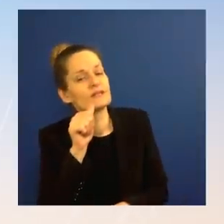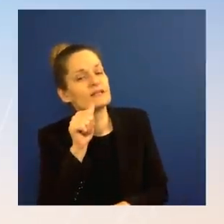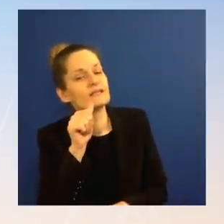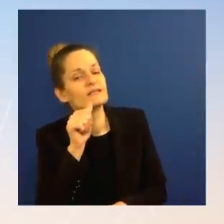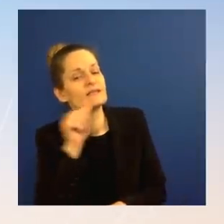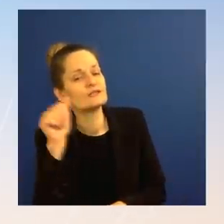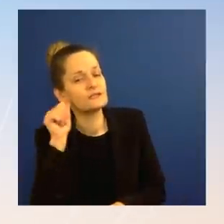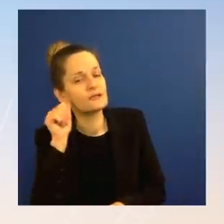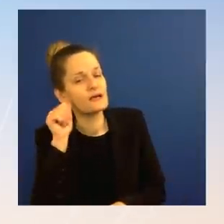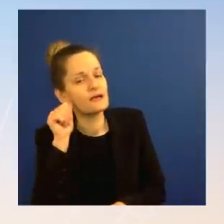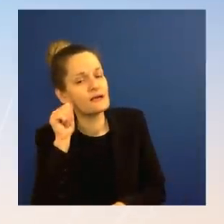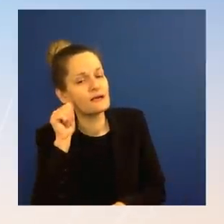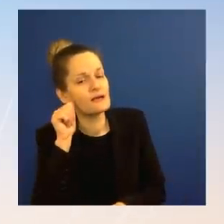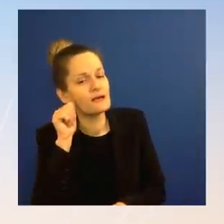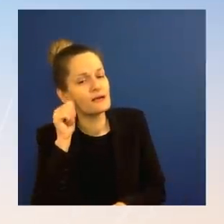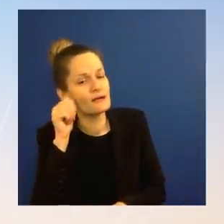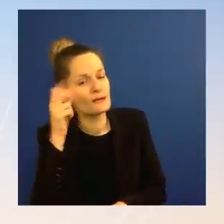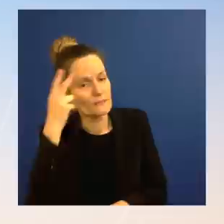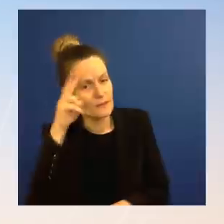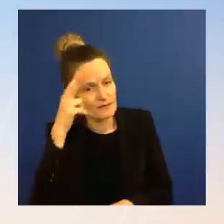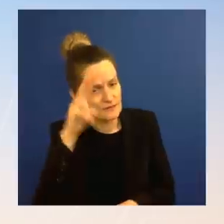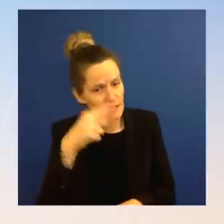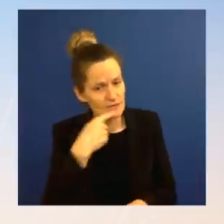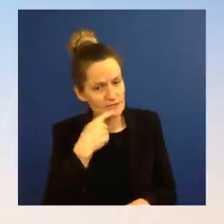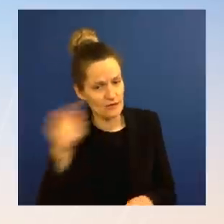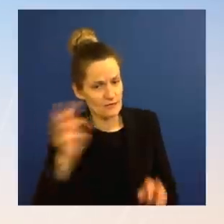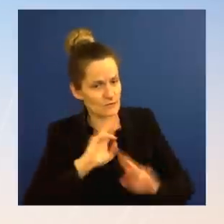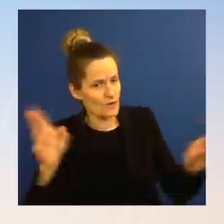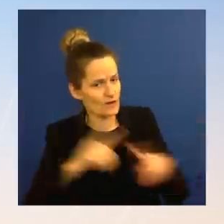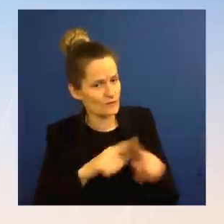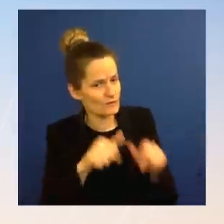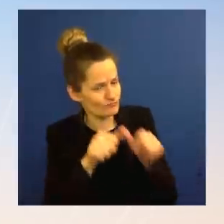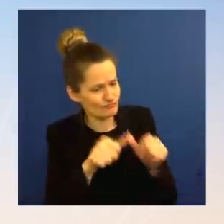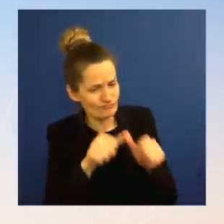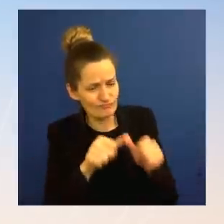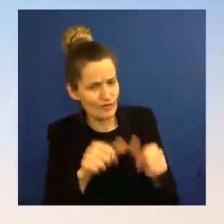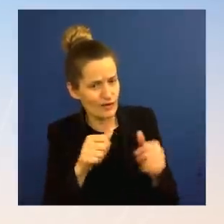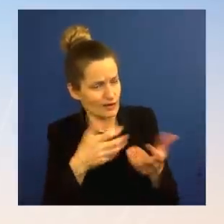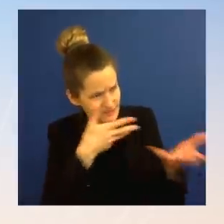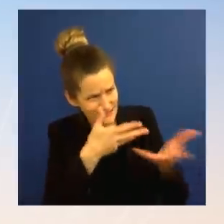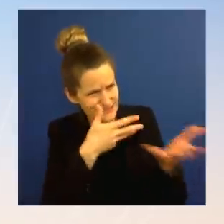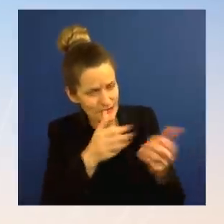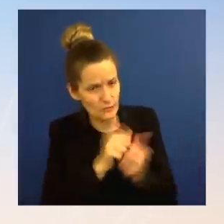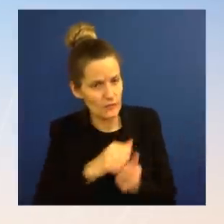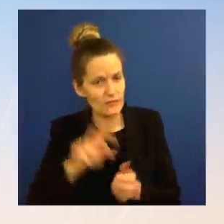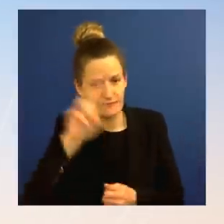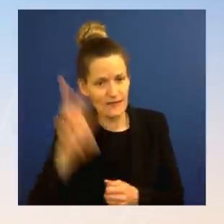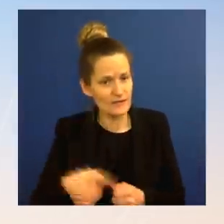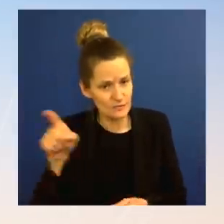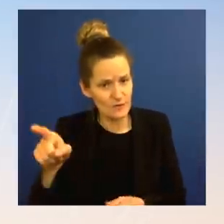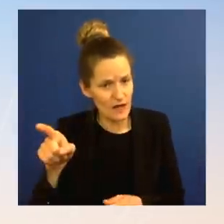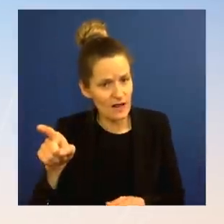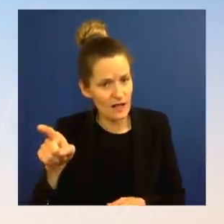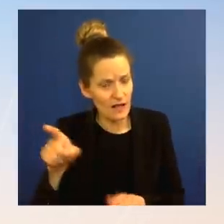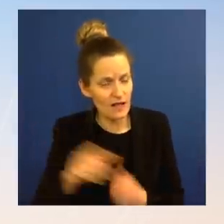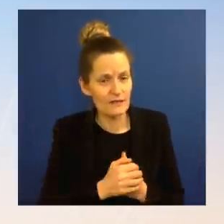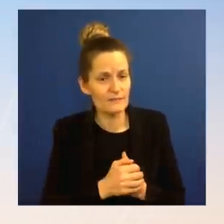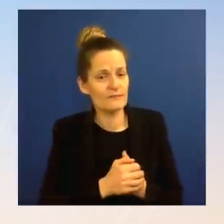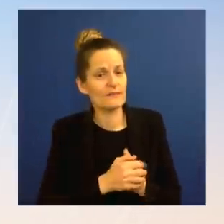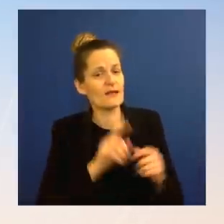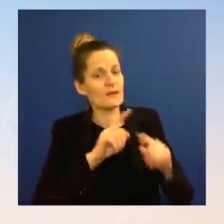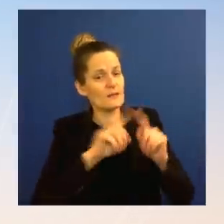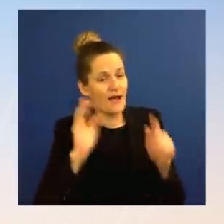note that. And obviously, we- part of our effort here, as you now know, was related to the health and well-being of American